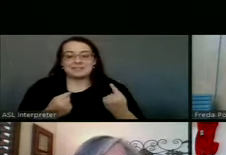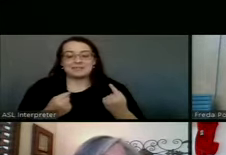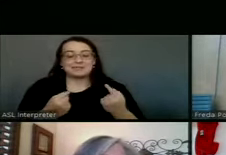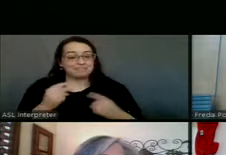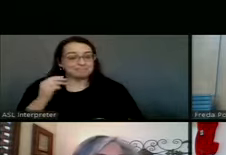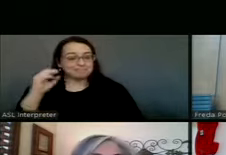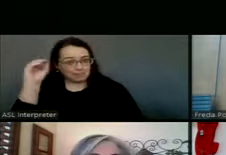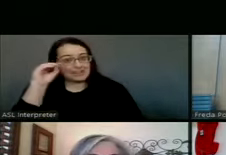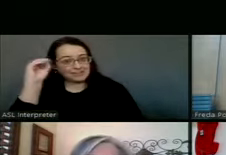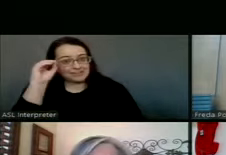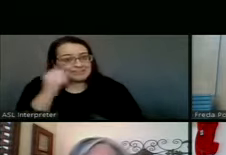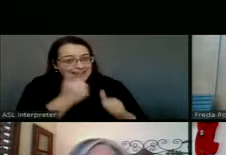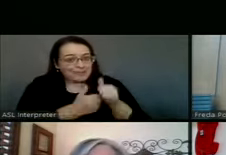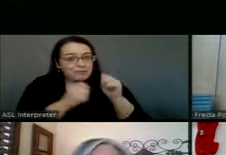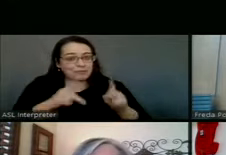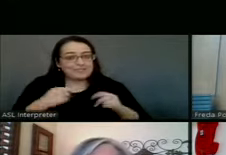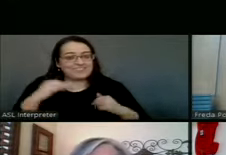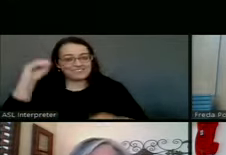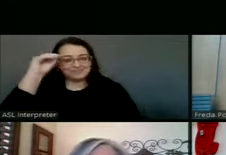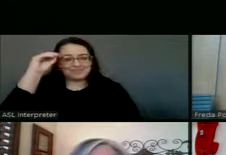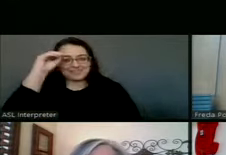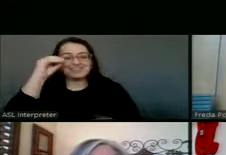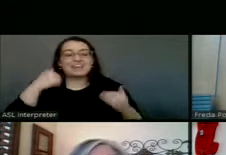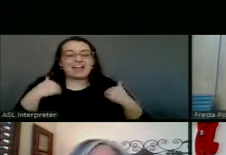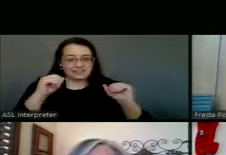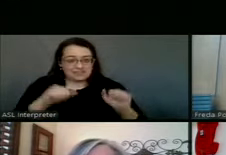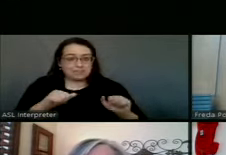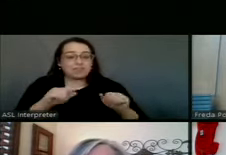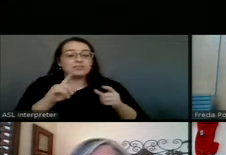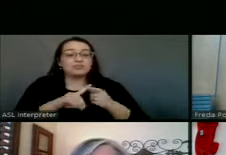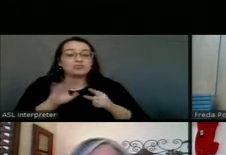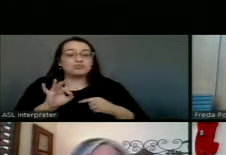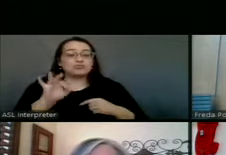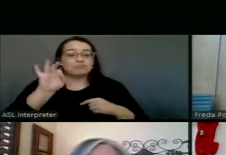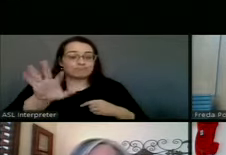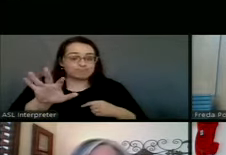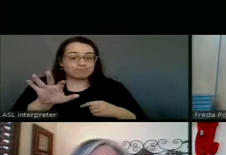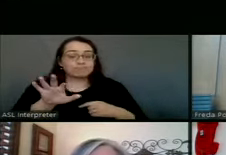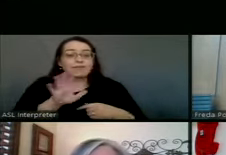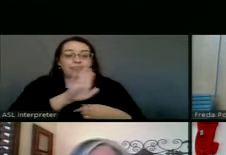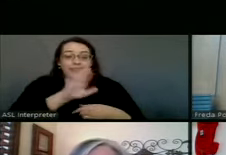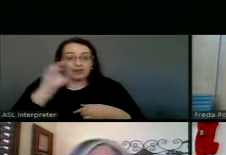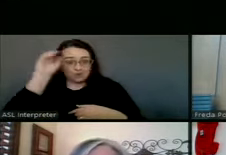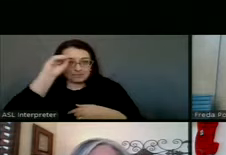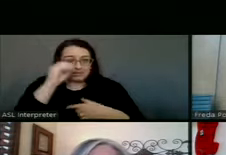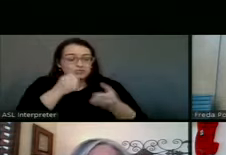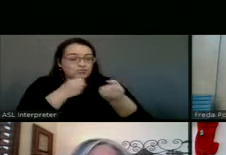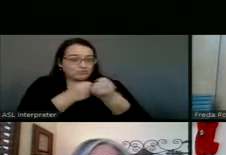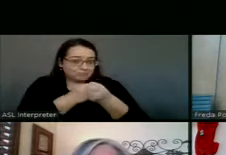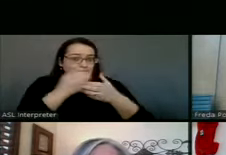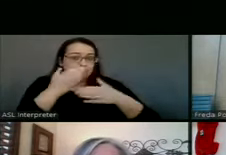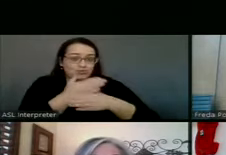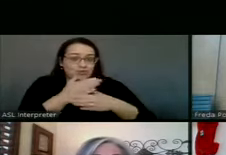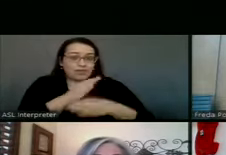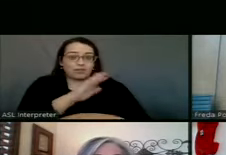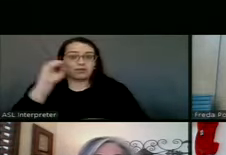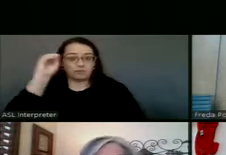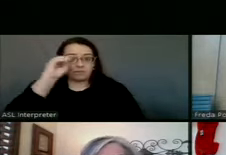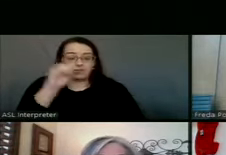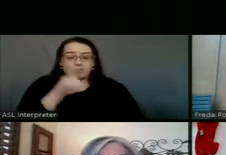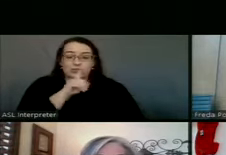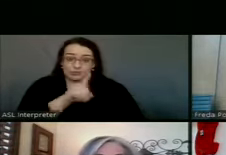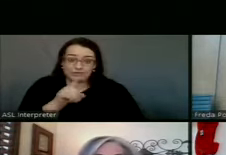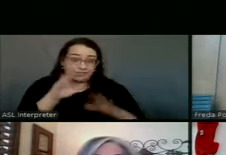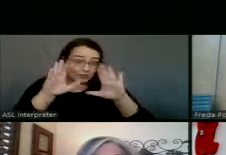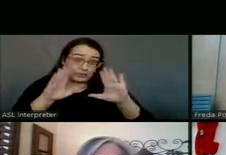an opinion and has the ability to, um, to advocate and to share that it's a, it's, it has been a really